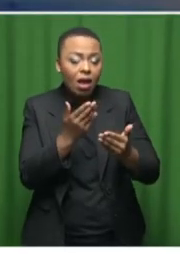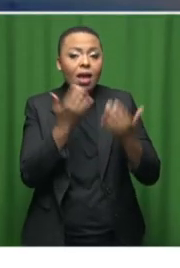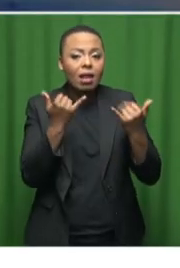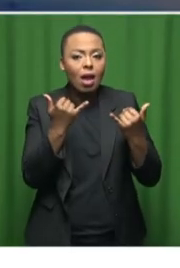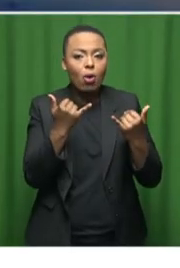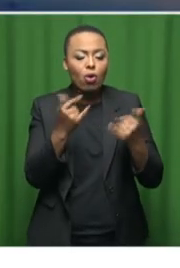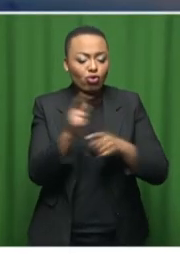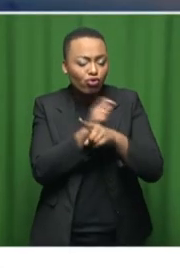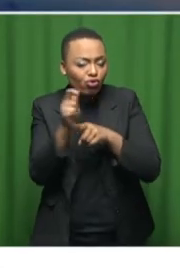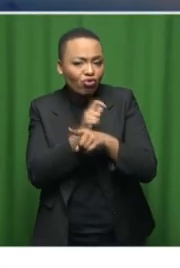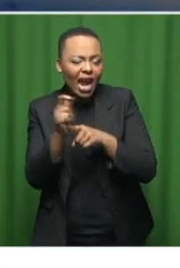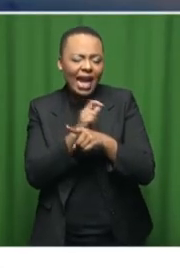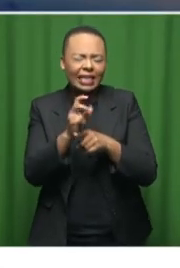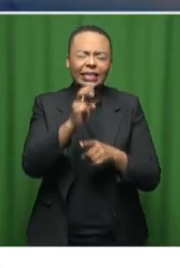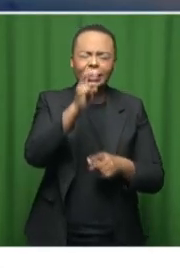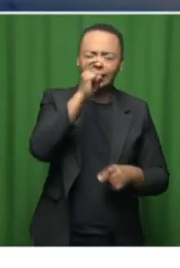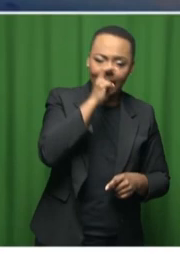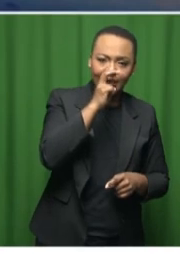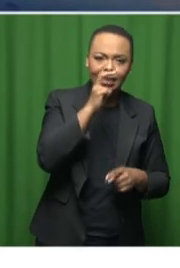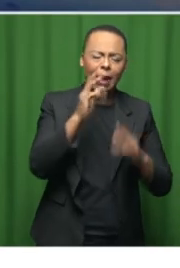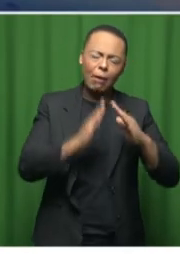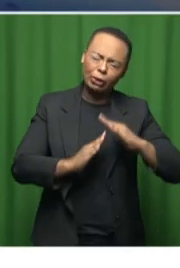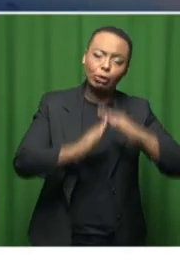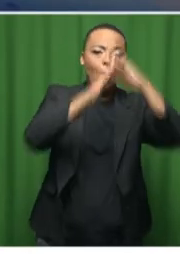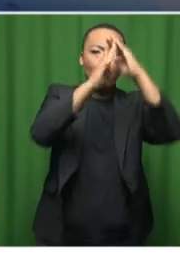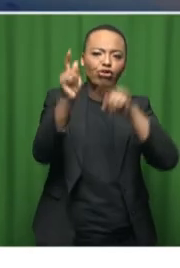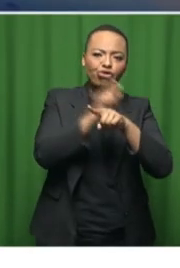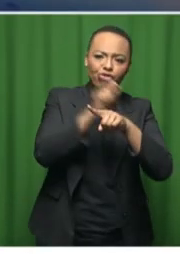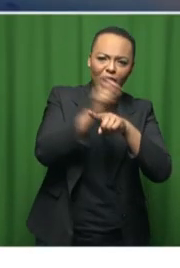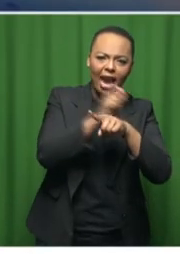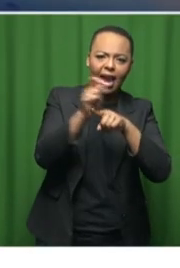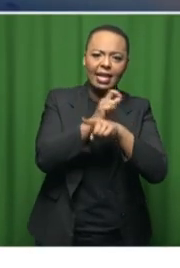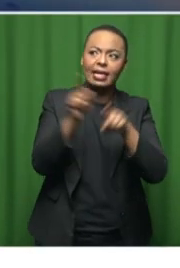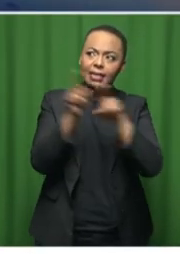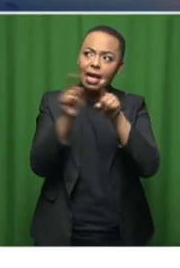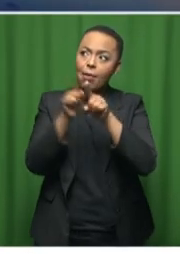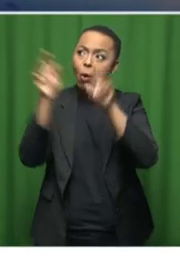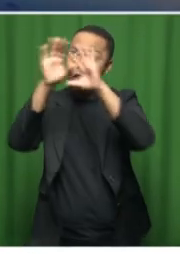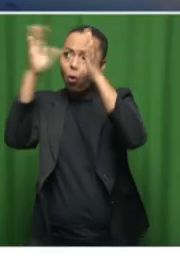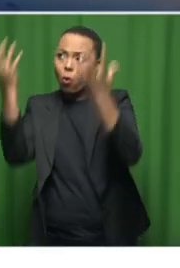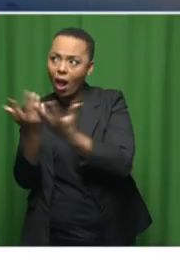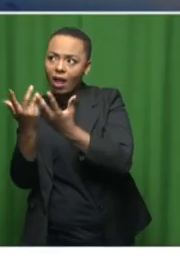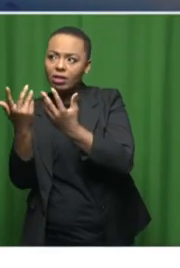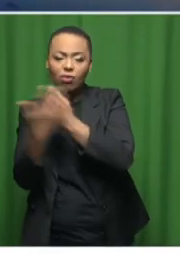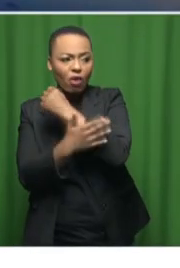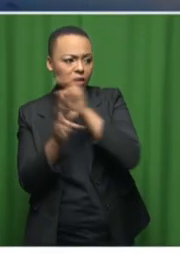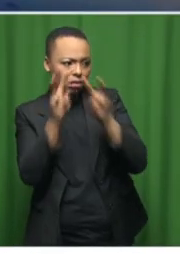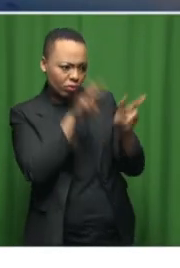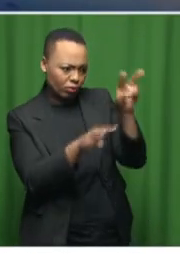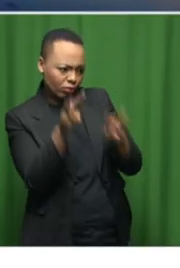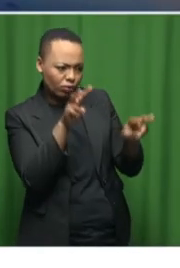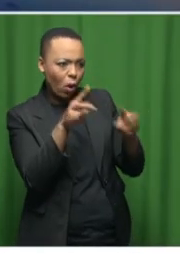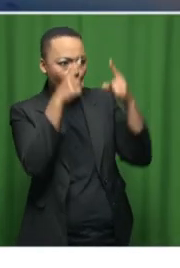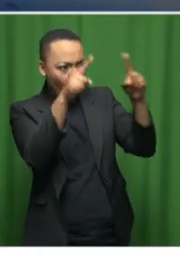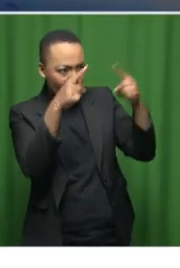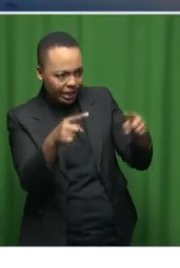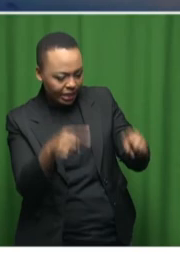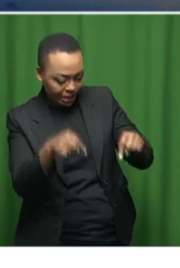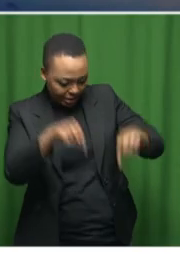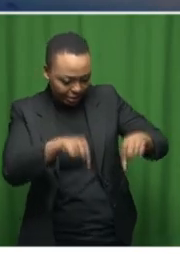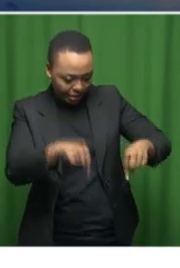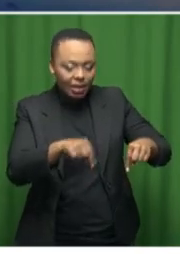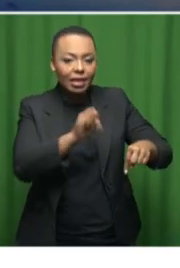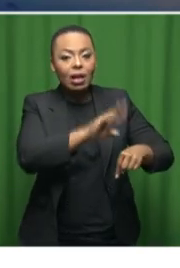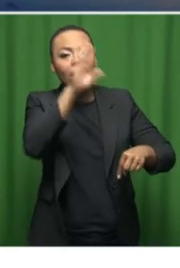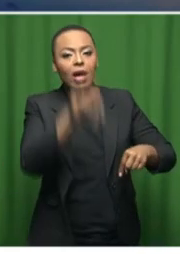training is strict, it's world class, it gets audited. And I always tell people that amongst